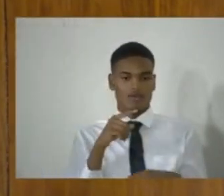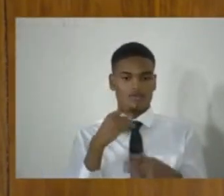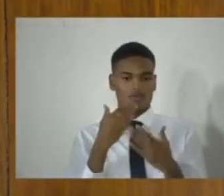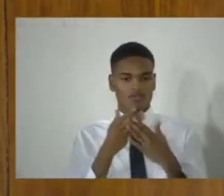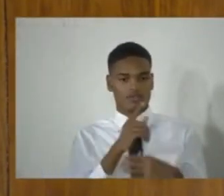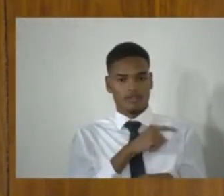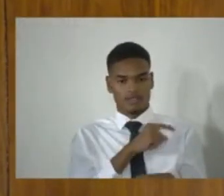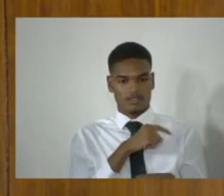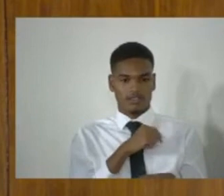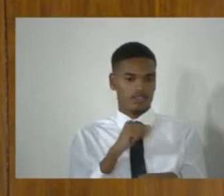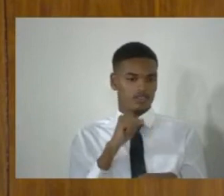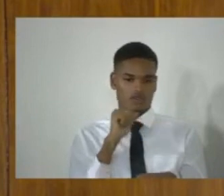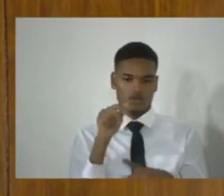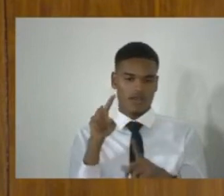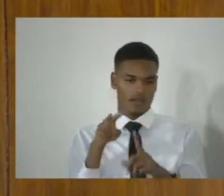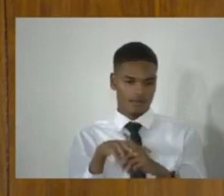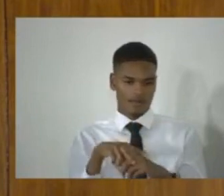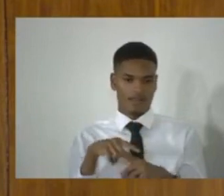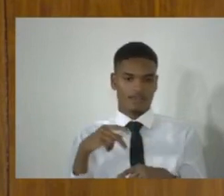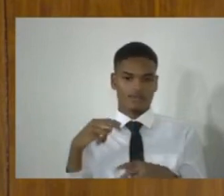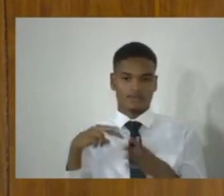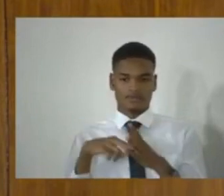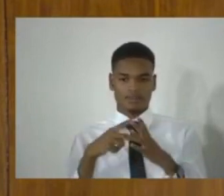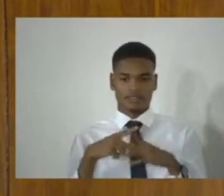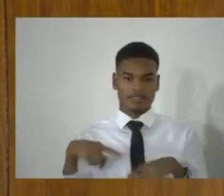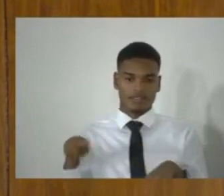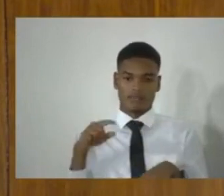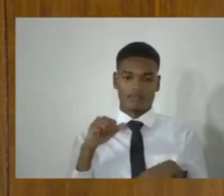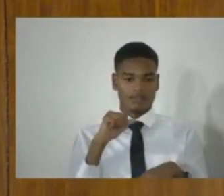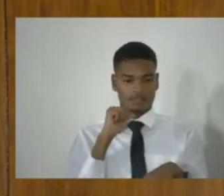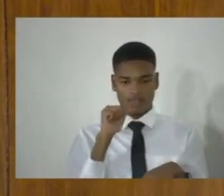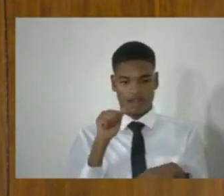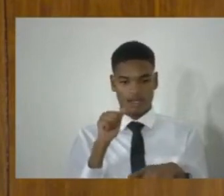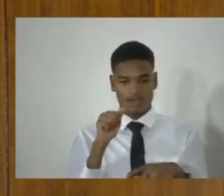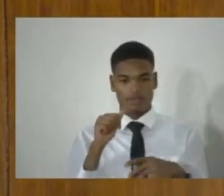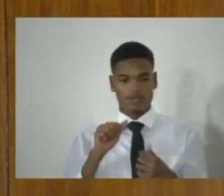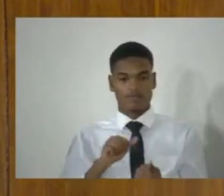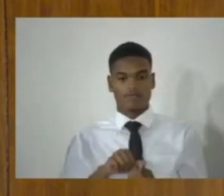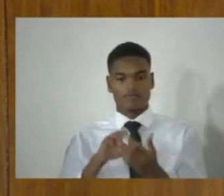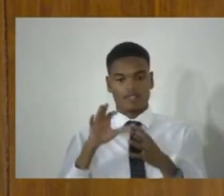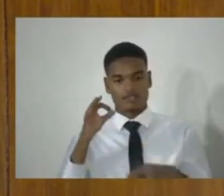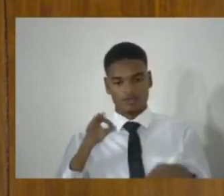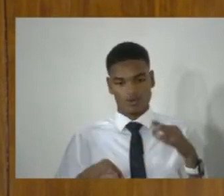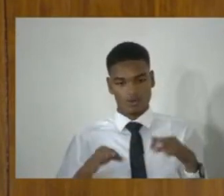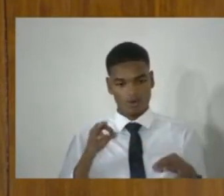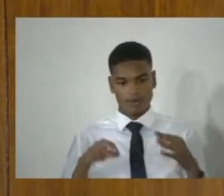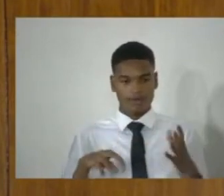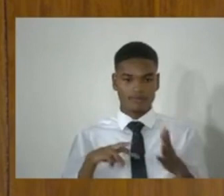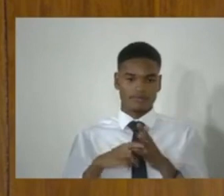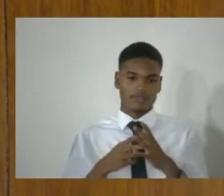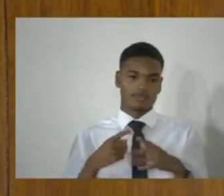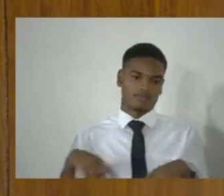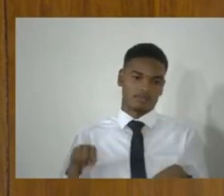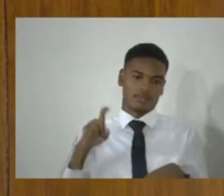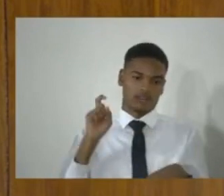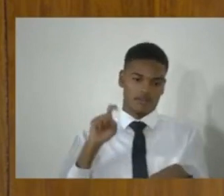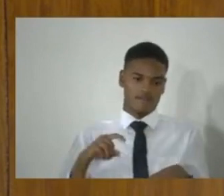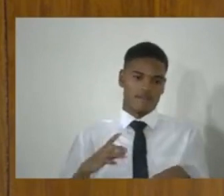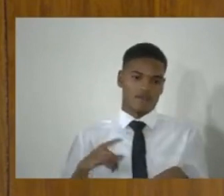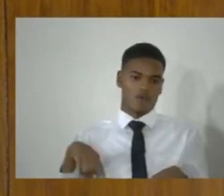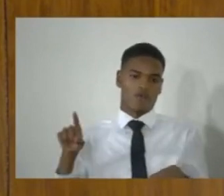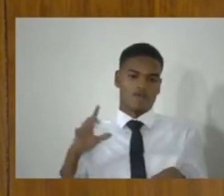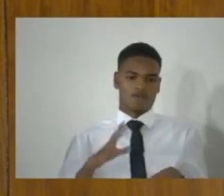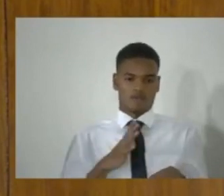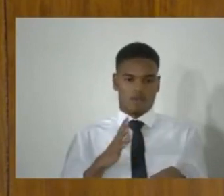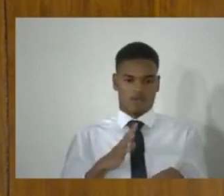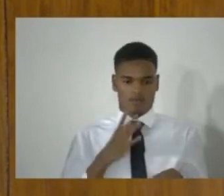them to not face a trial and conviction, they would have to enter into a formal plea bargaining agreement.